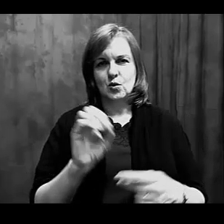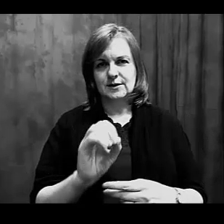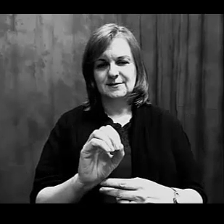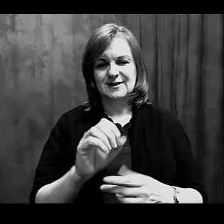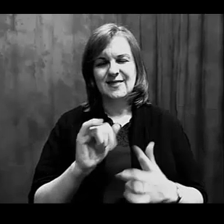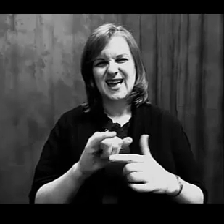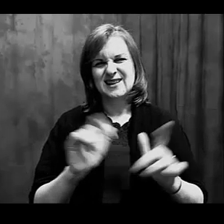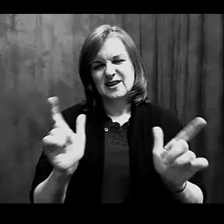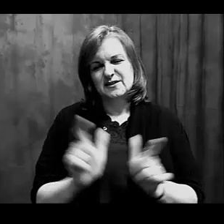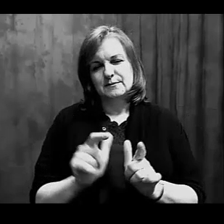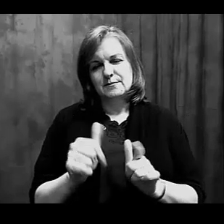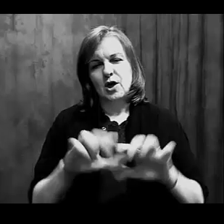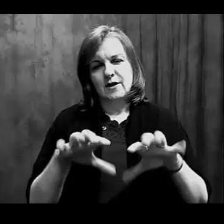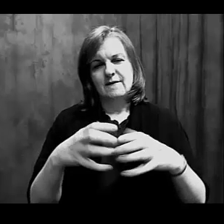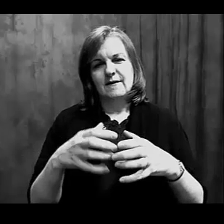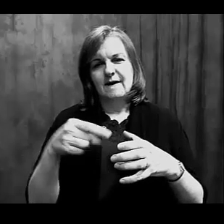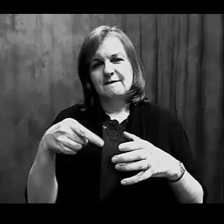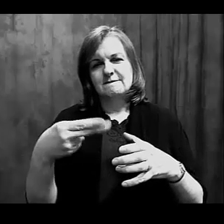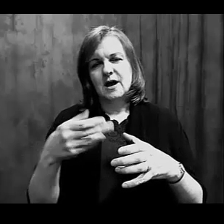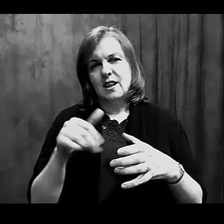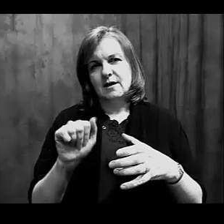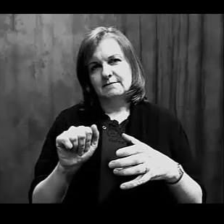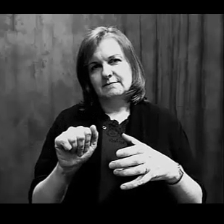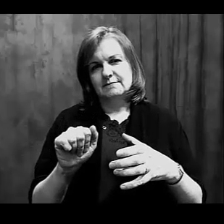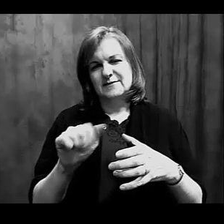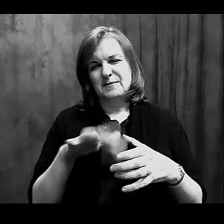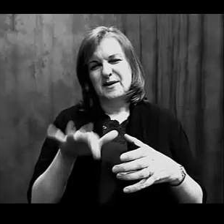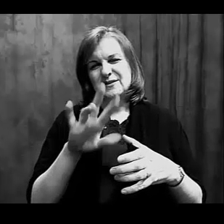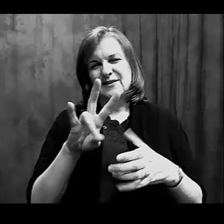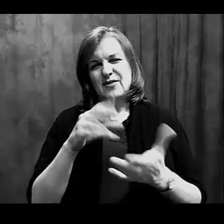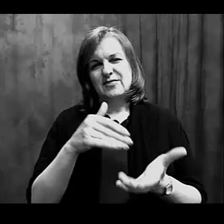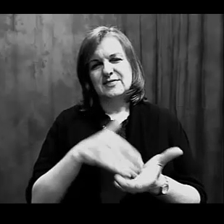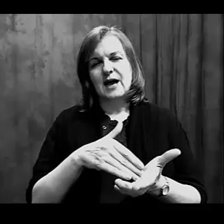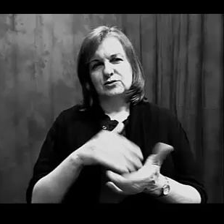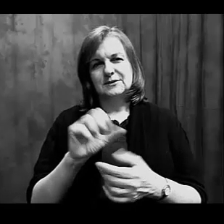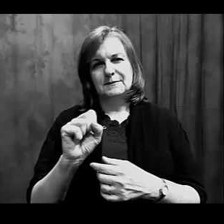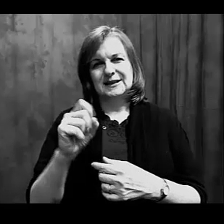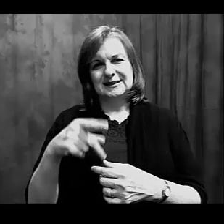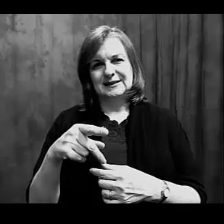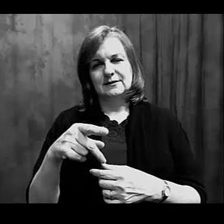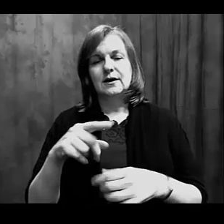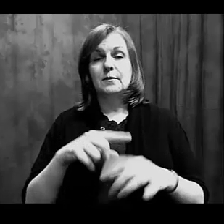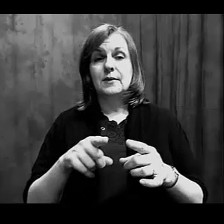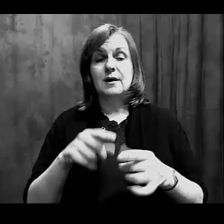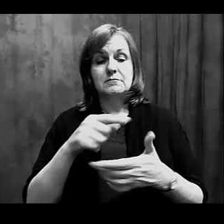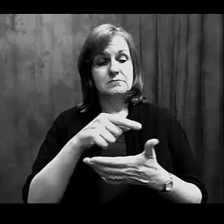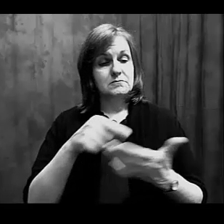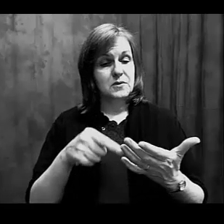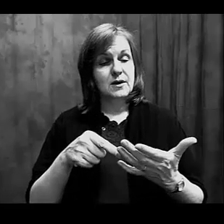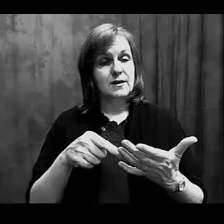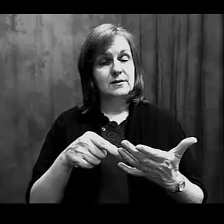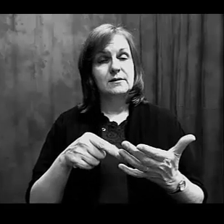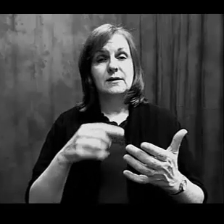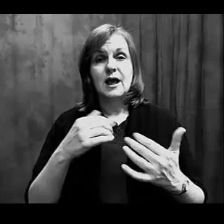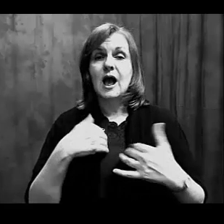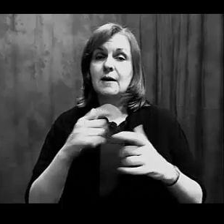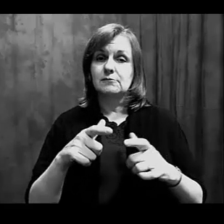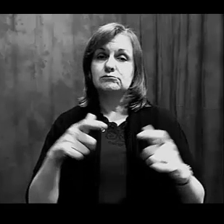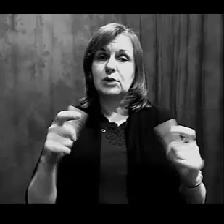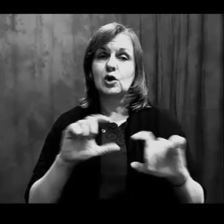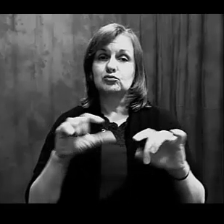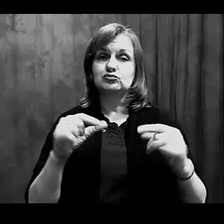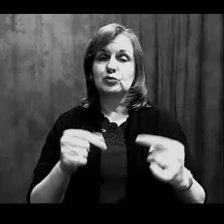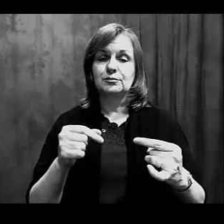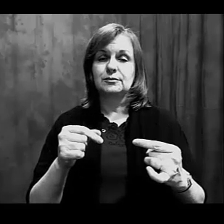This is one of our smaller phyla with only about 7,000 identified species. But they are still